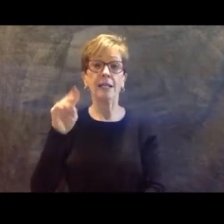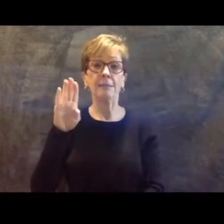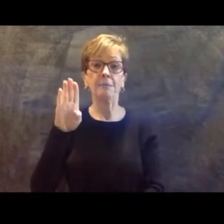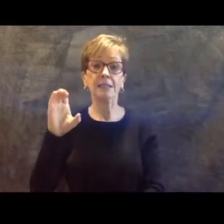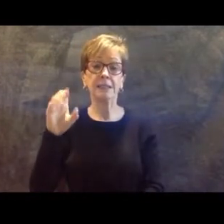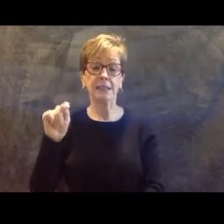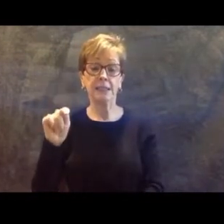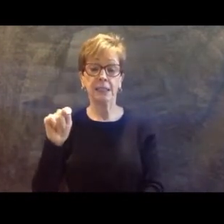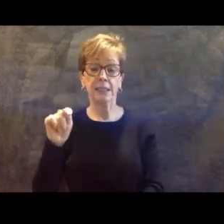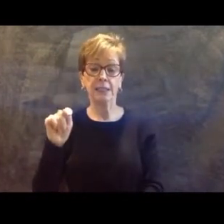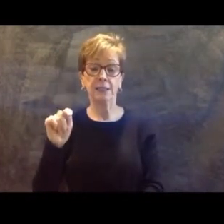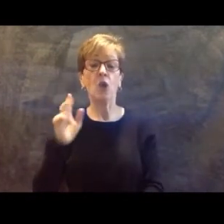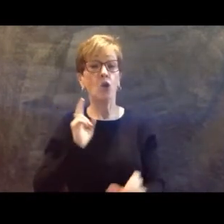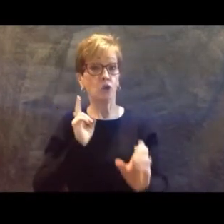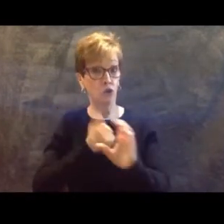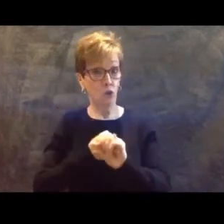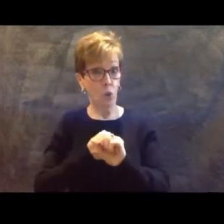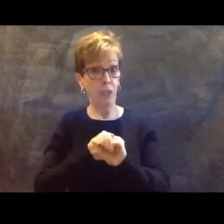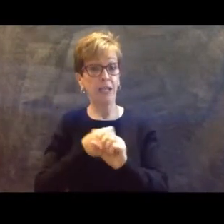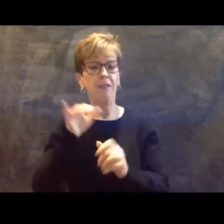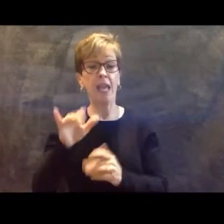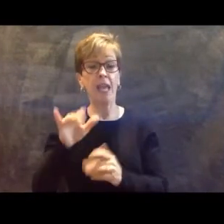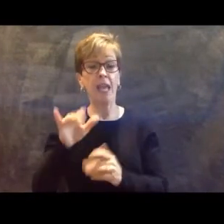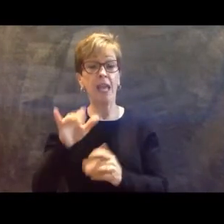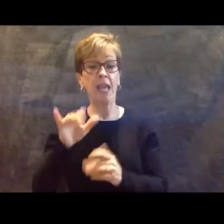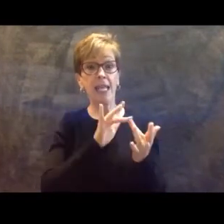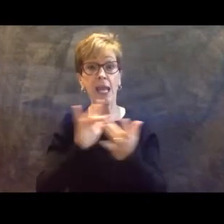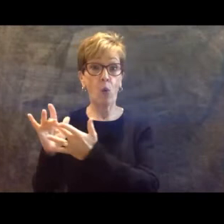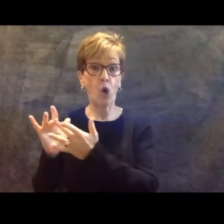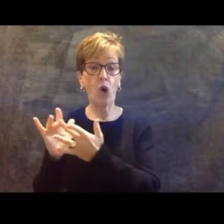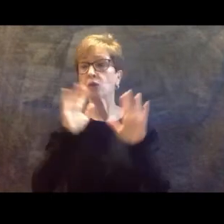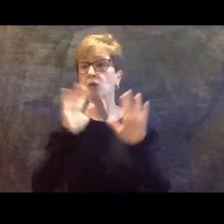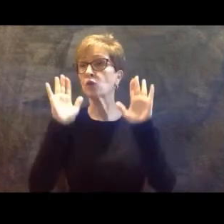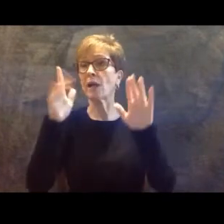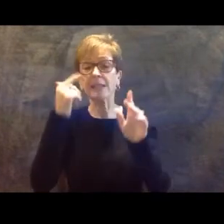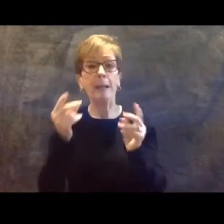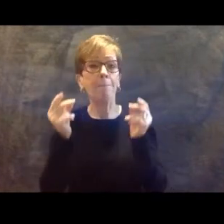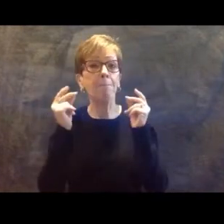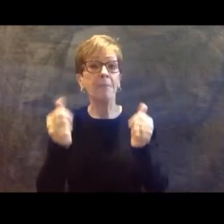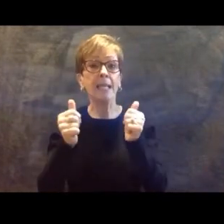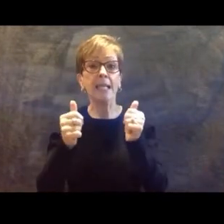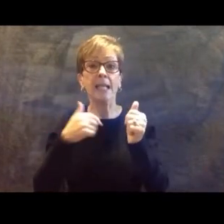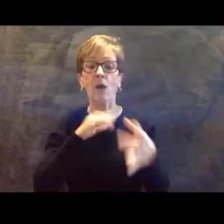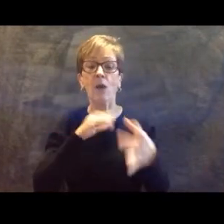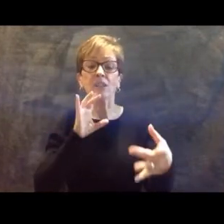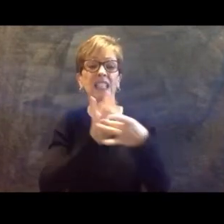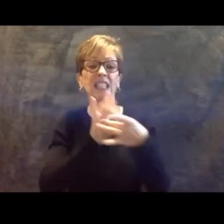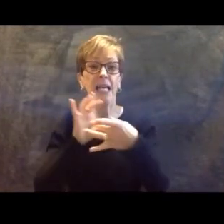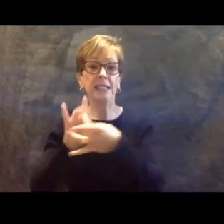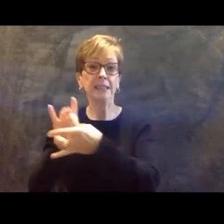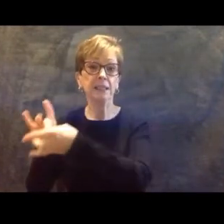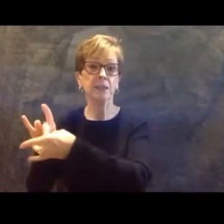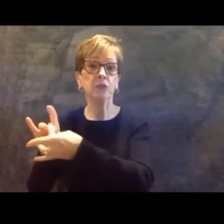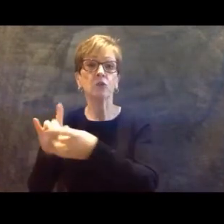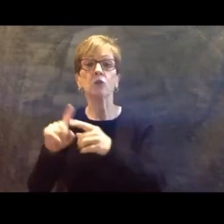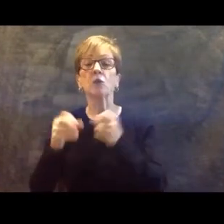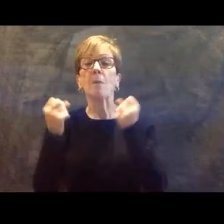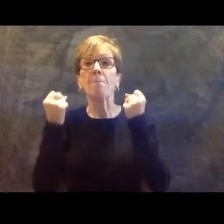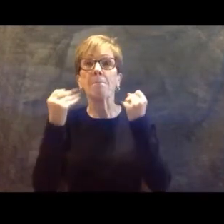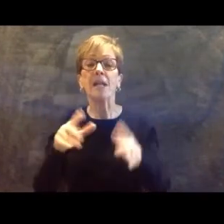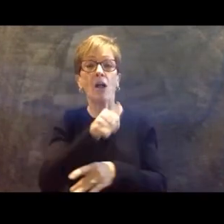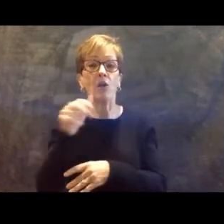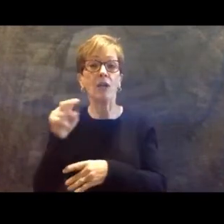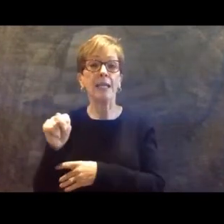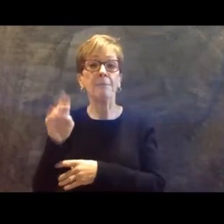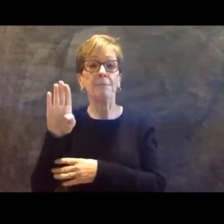network was great because I immediately was connected to so many other NBCTs who have chosen not just to get